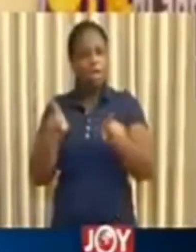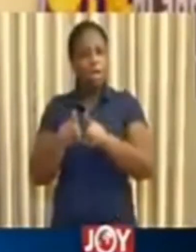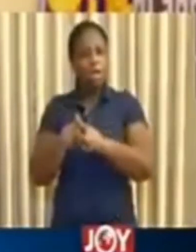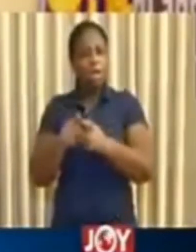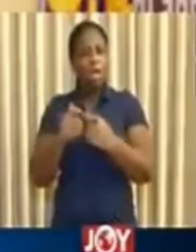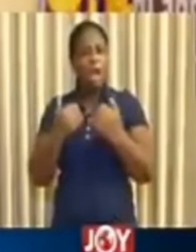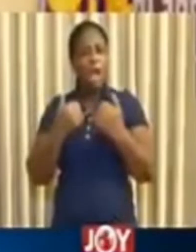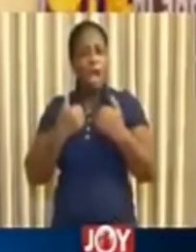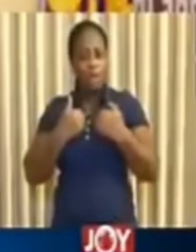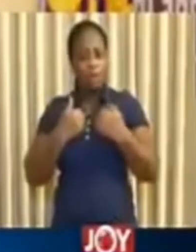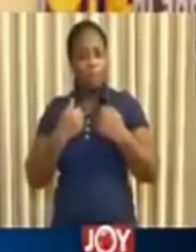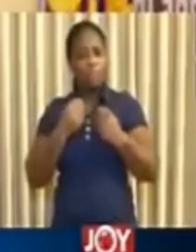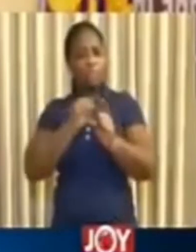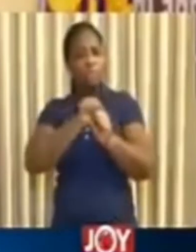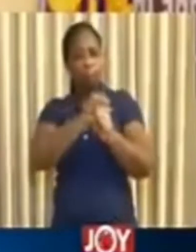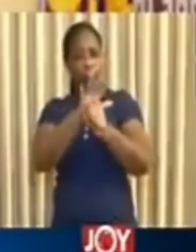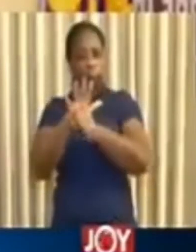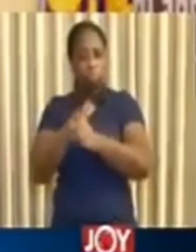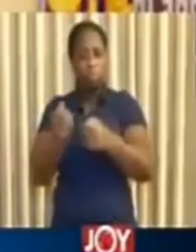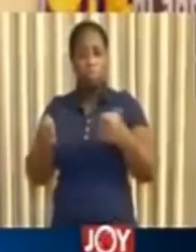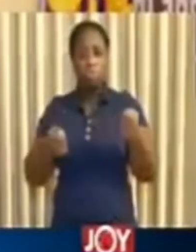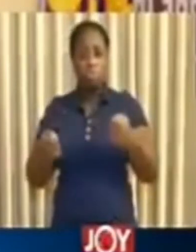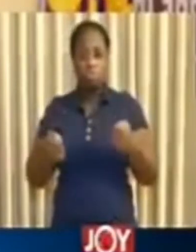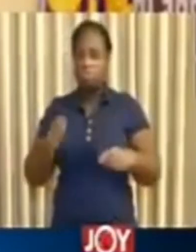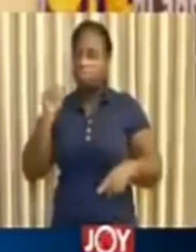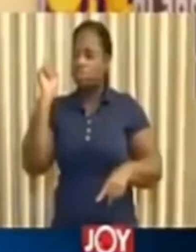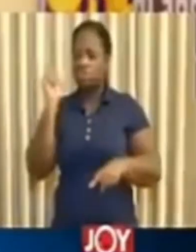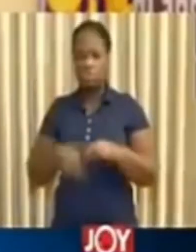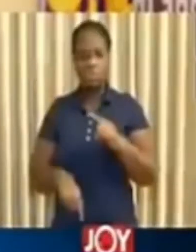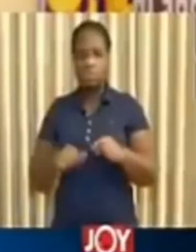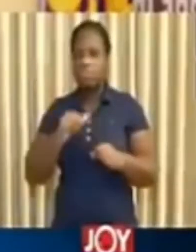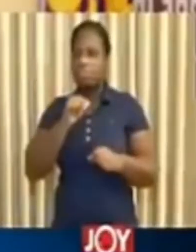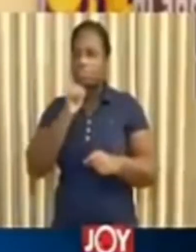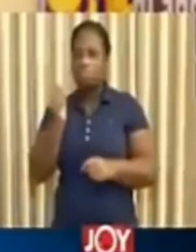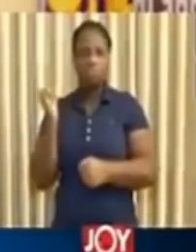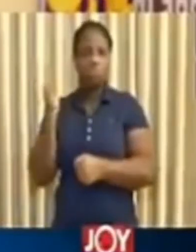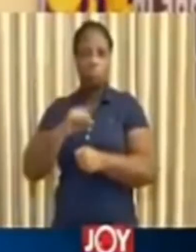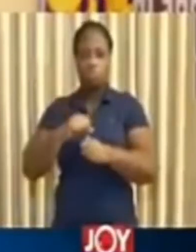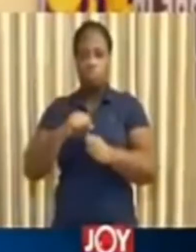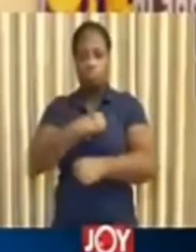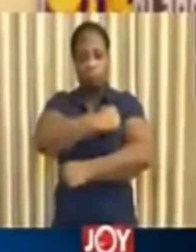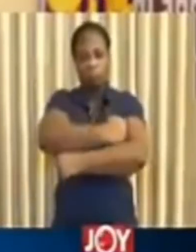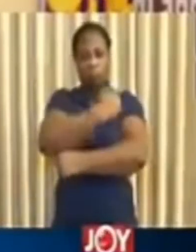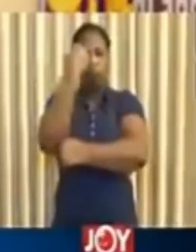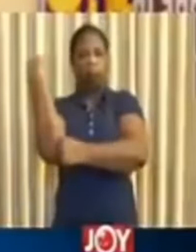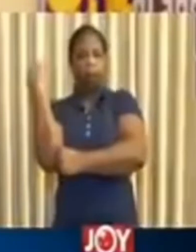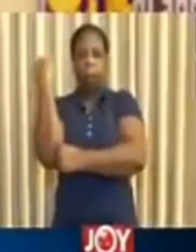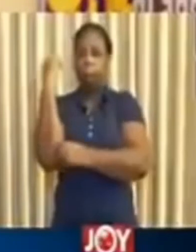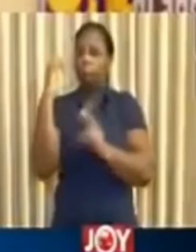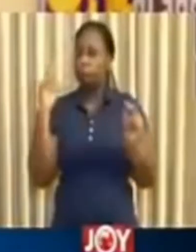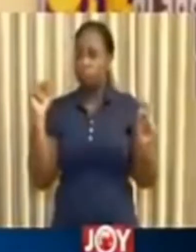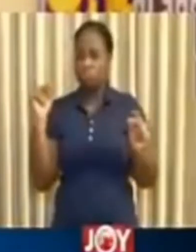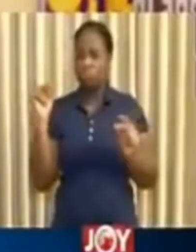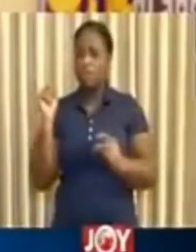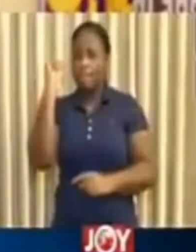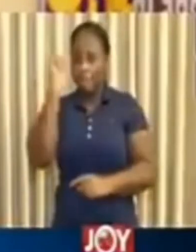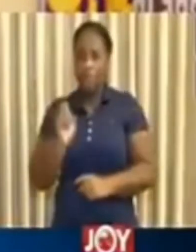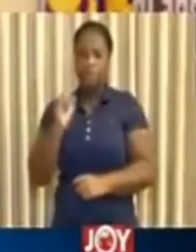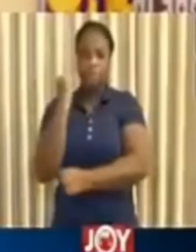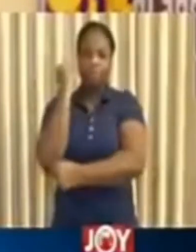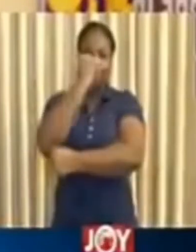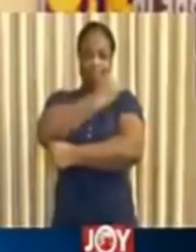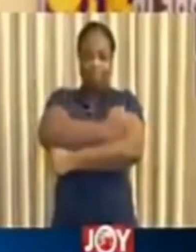fully under control, we cannot at this time open our borders. We will have to remain shut